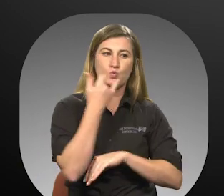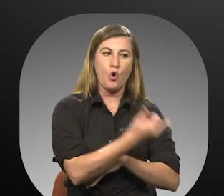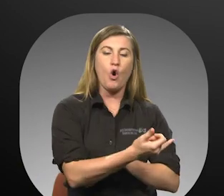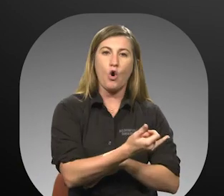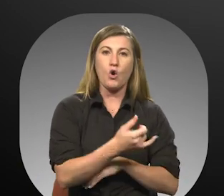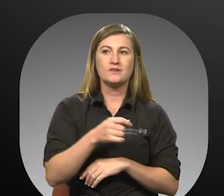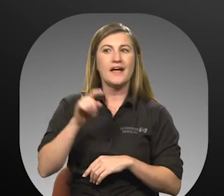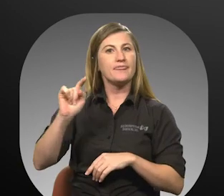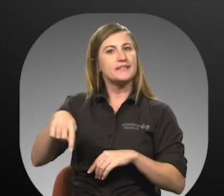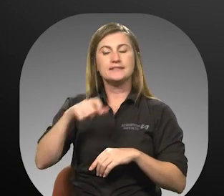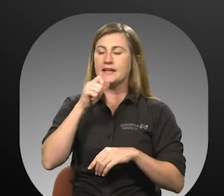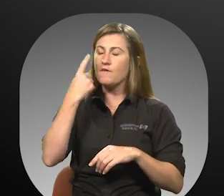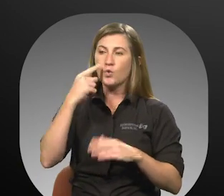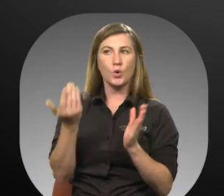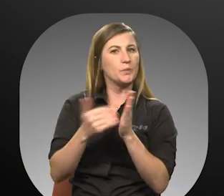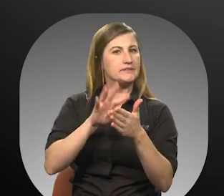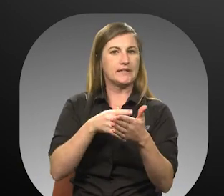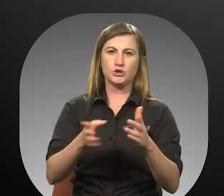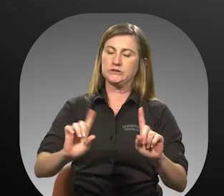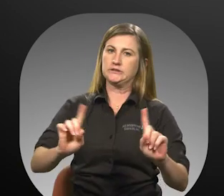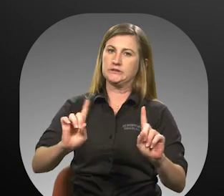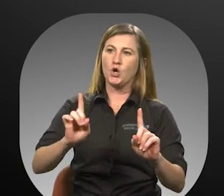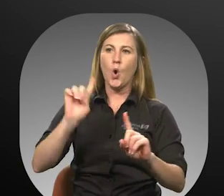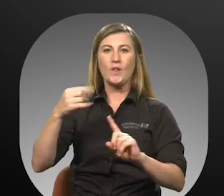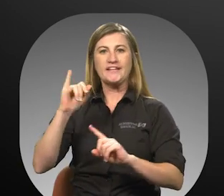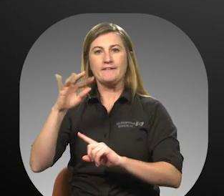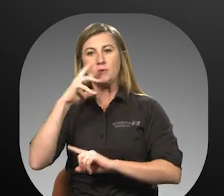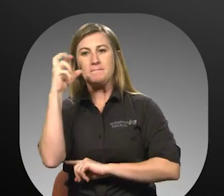to allow for rescheduling of a trip on the same day.